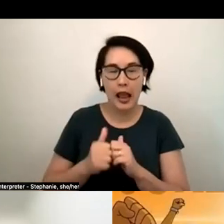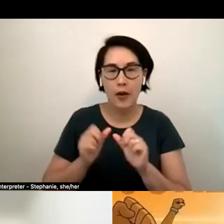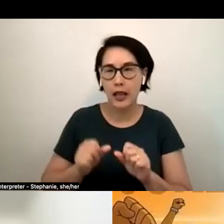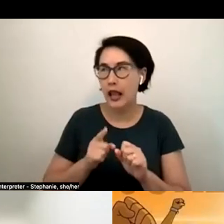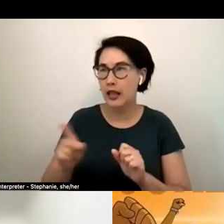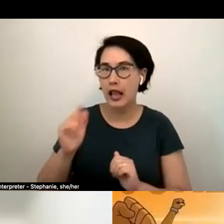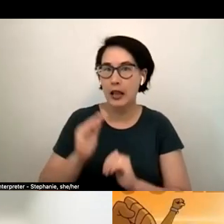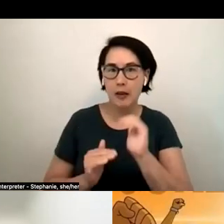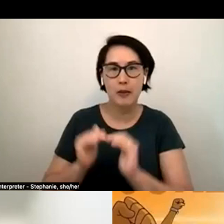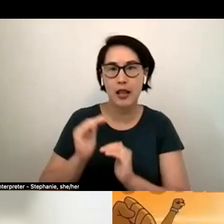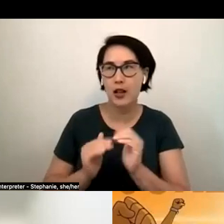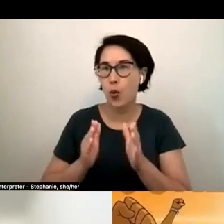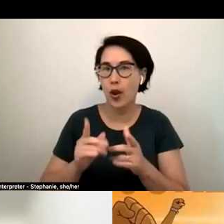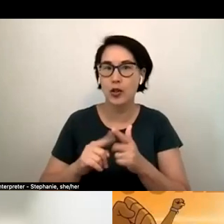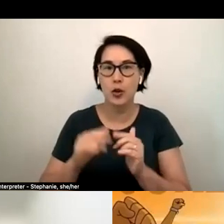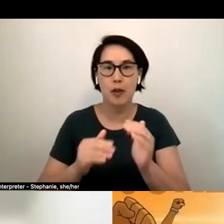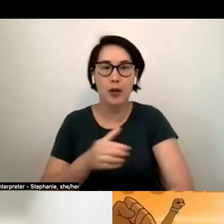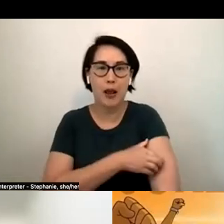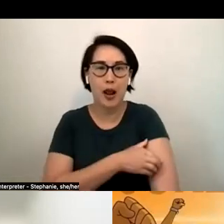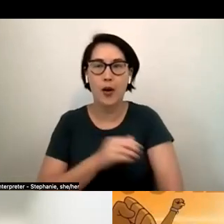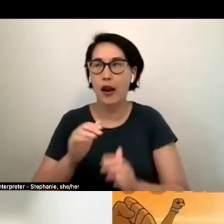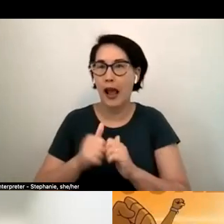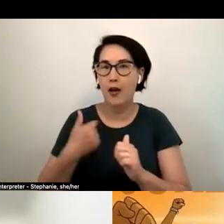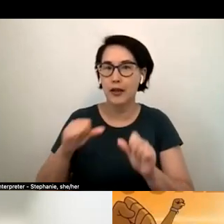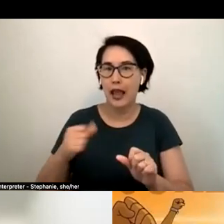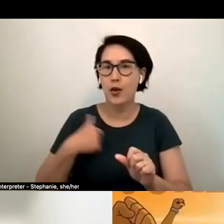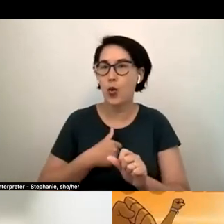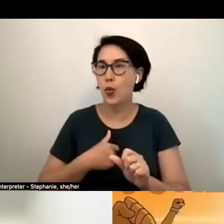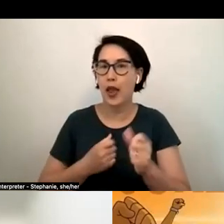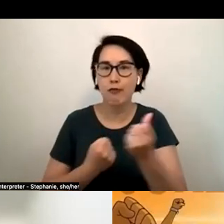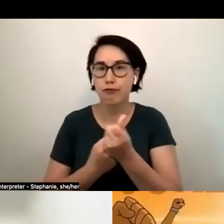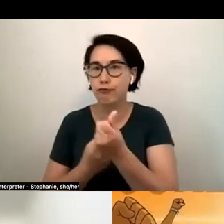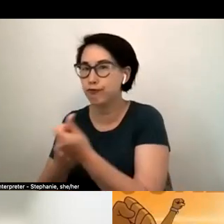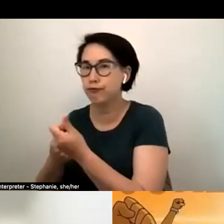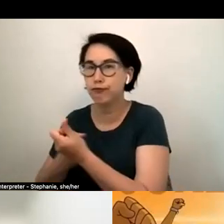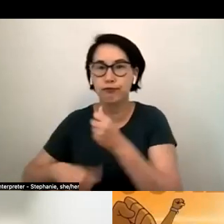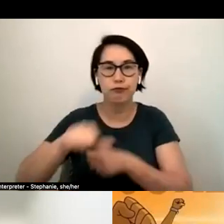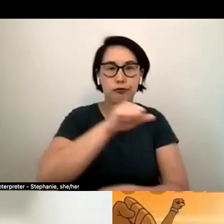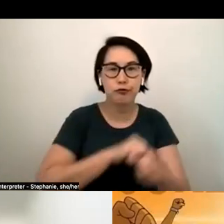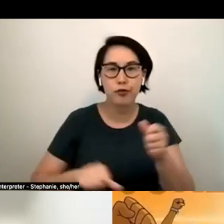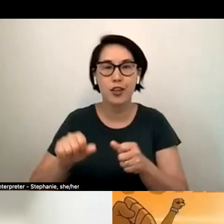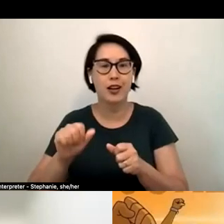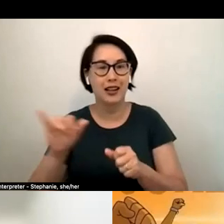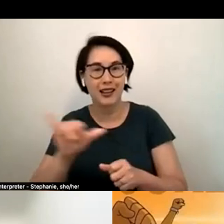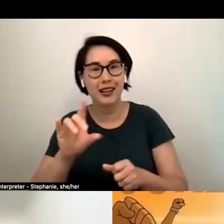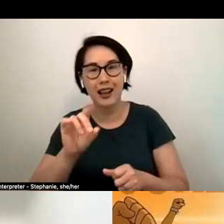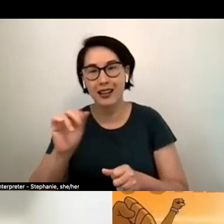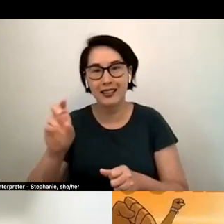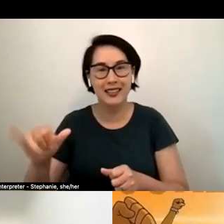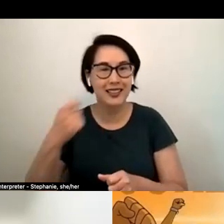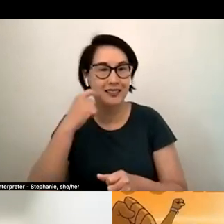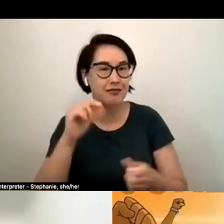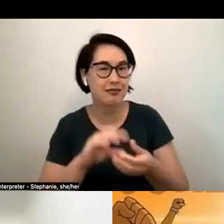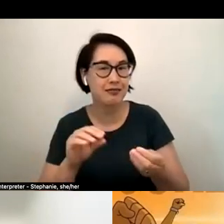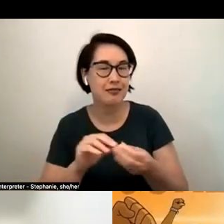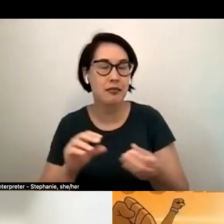power how do we become co-conspirators in each other's freedom in the way danny framed it um and and how do